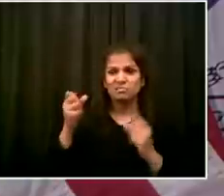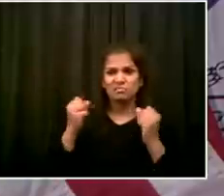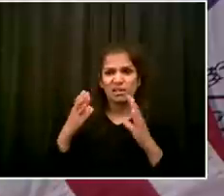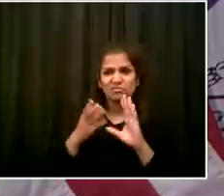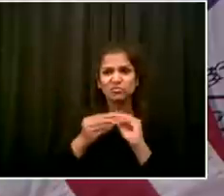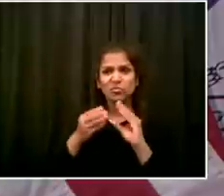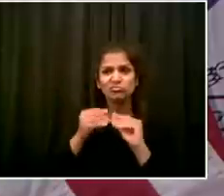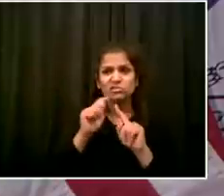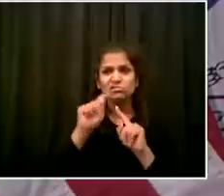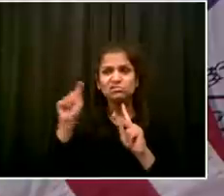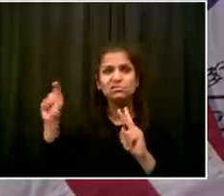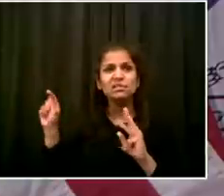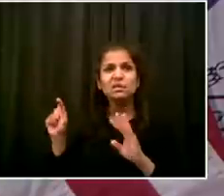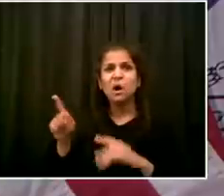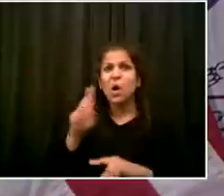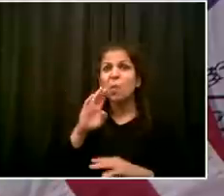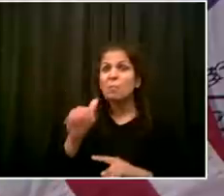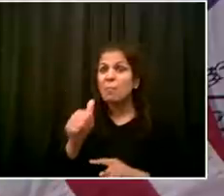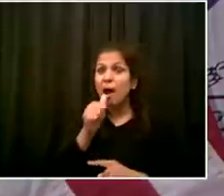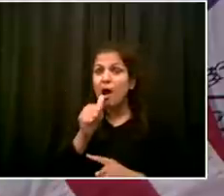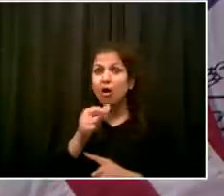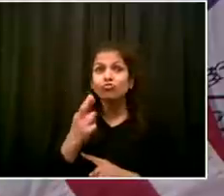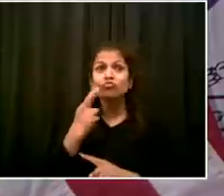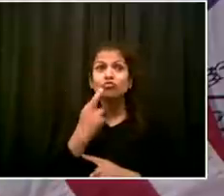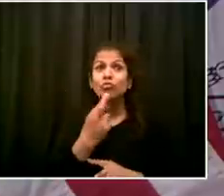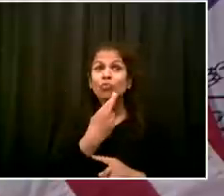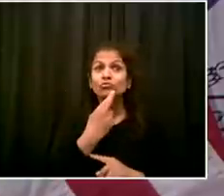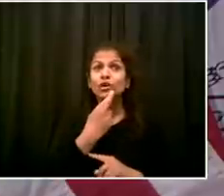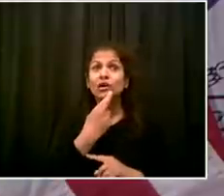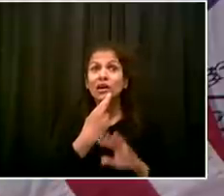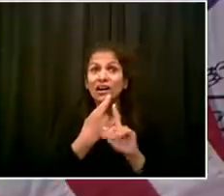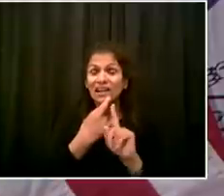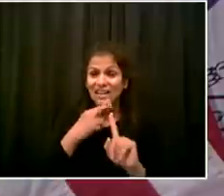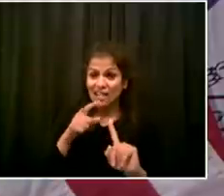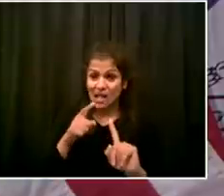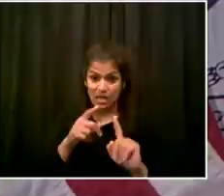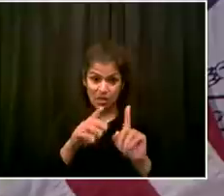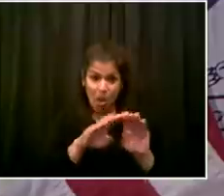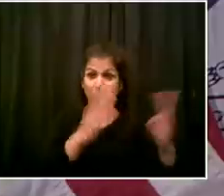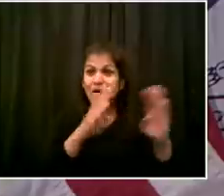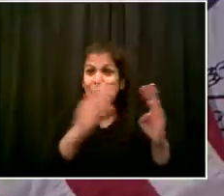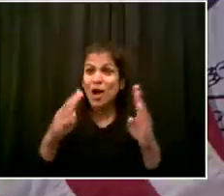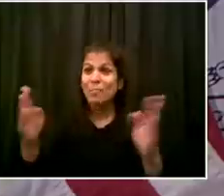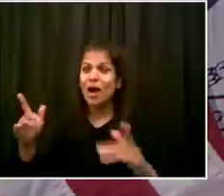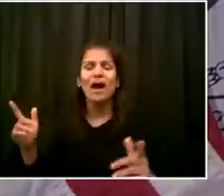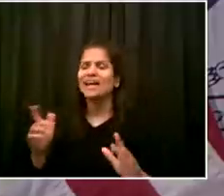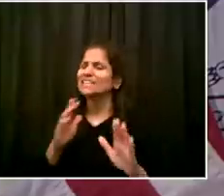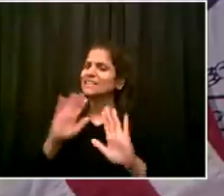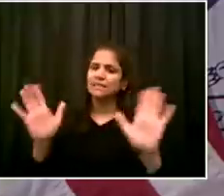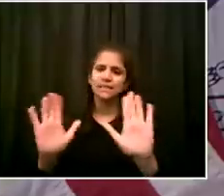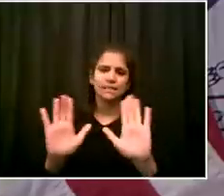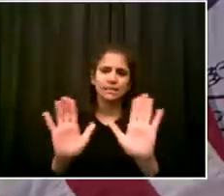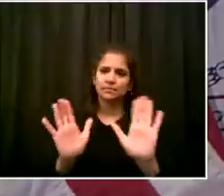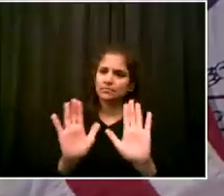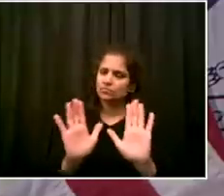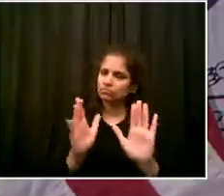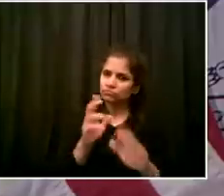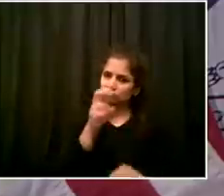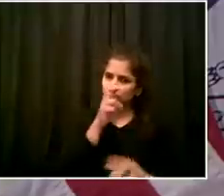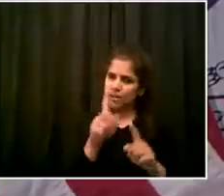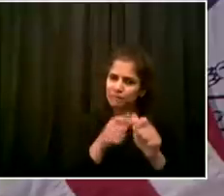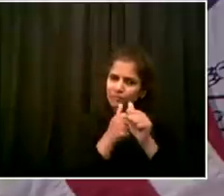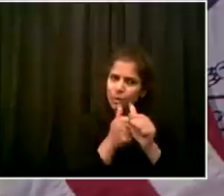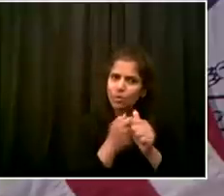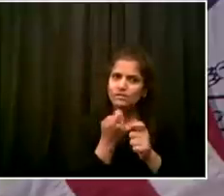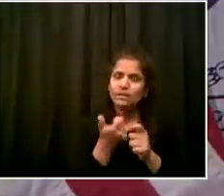some of what you're pointing to may be happening and we will absolutely deal with that when we see that. But I think my gut says most of